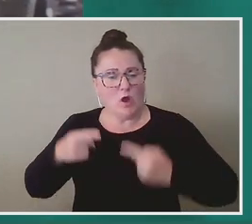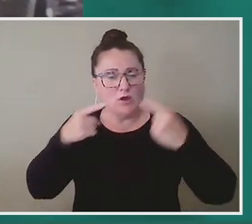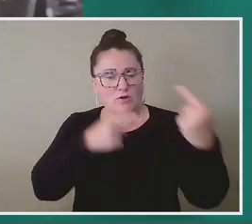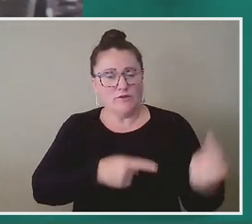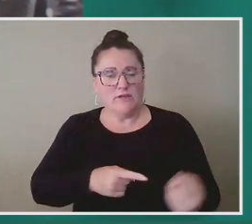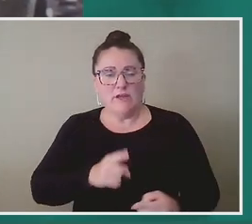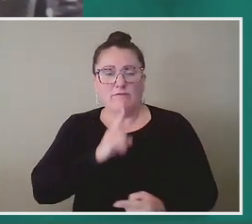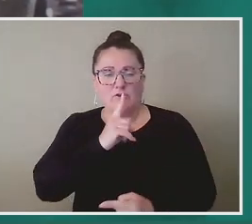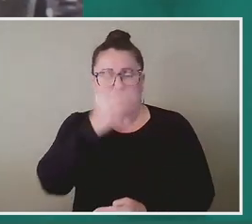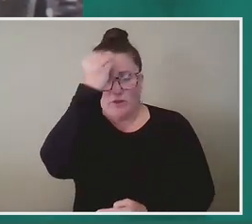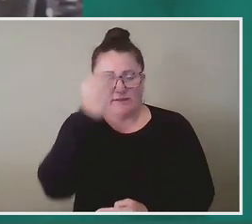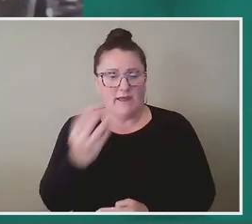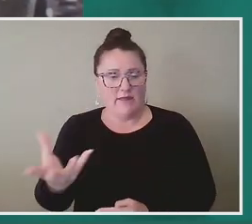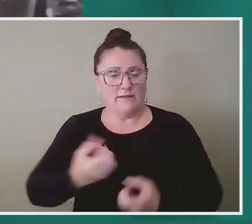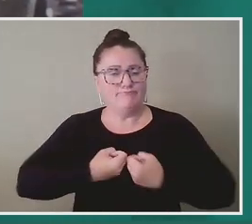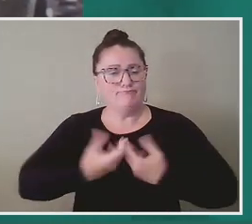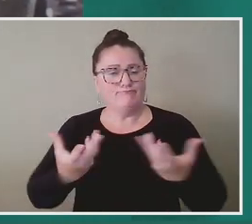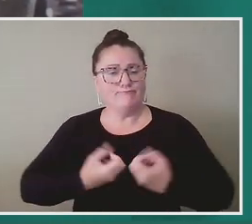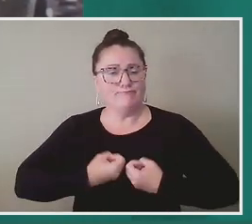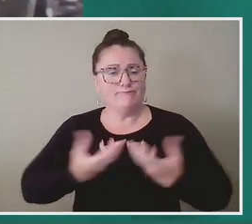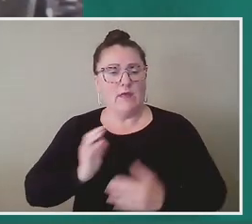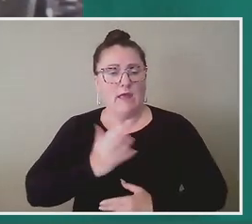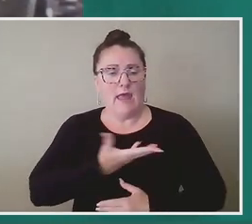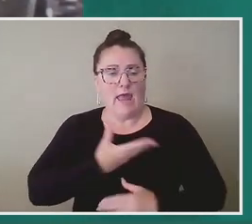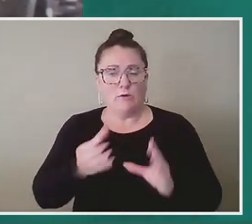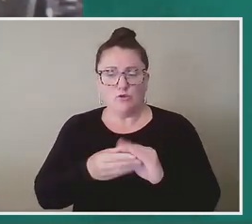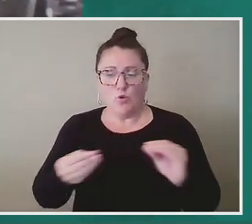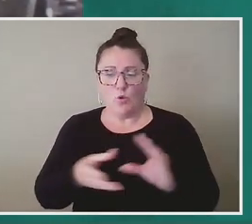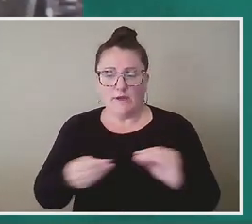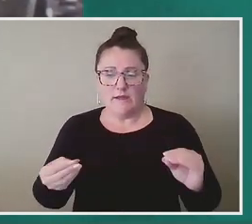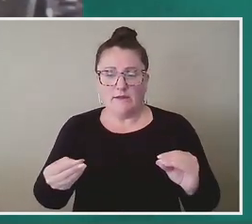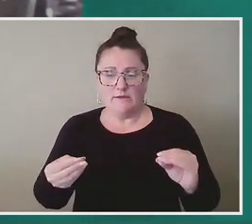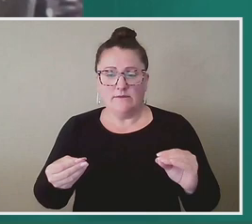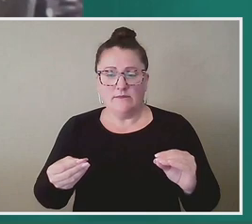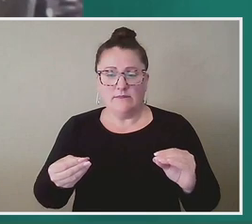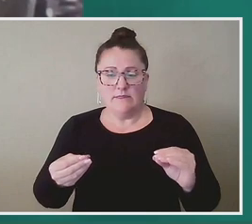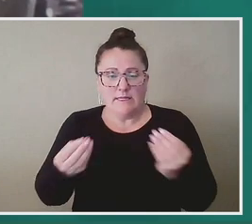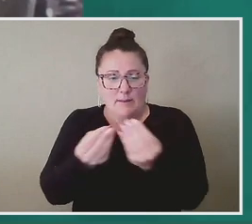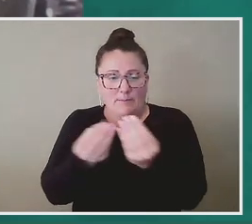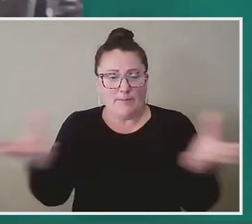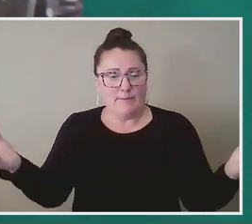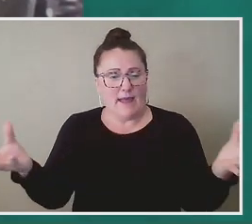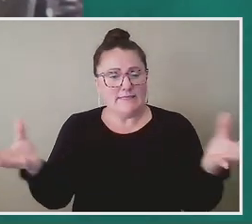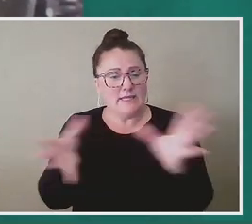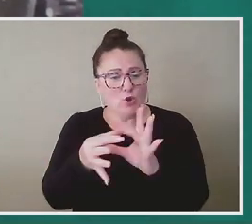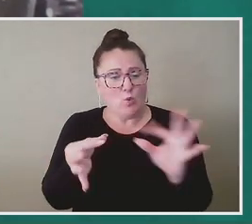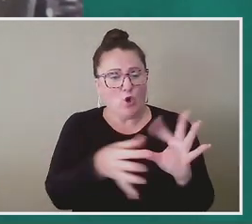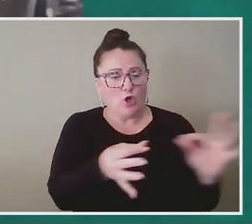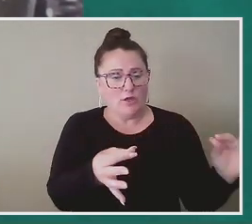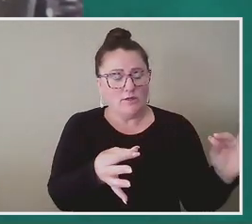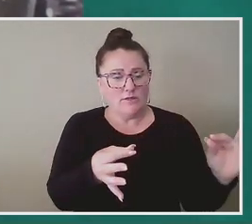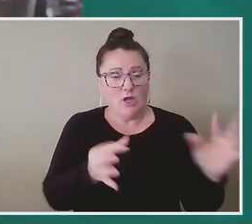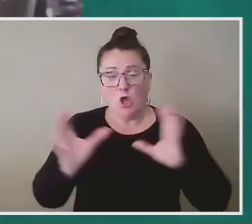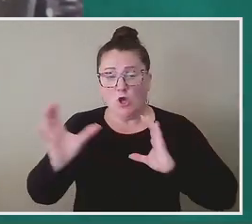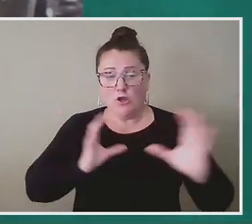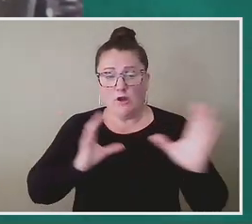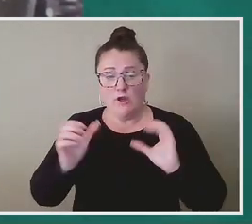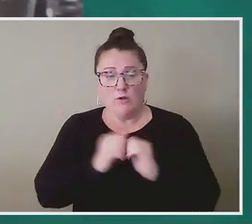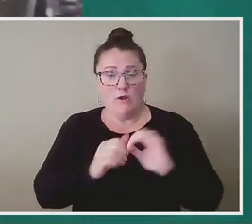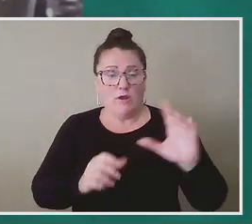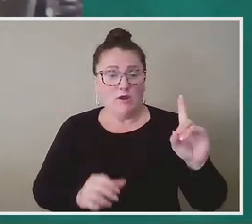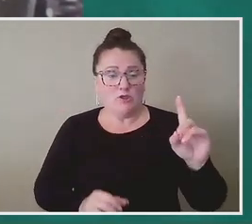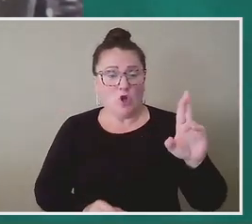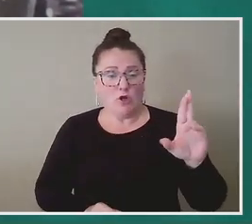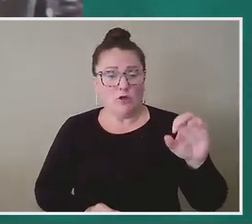-telling and telling our story in passing the word. I'm in conversation with Dr. Clint Smith